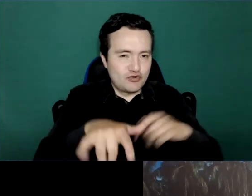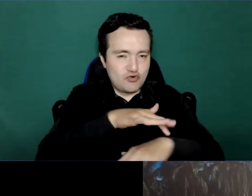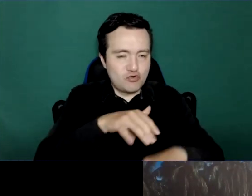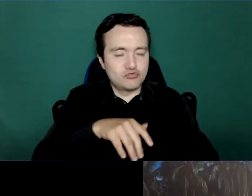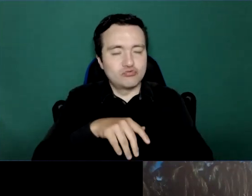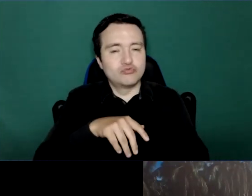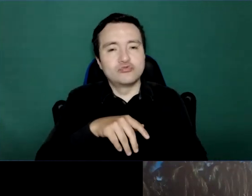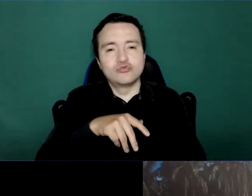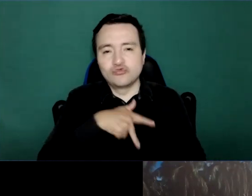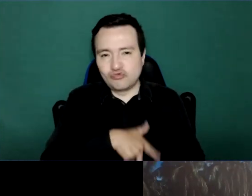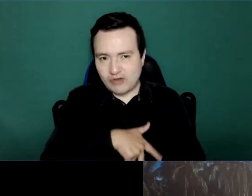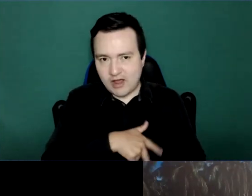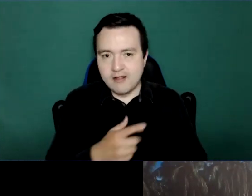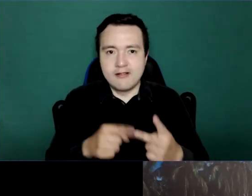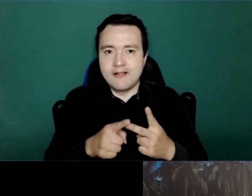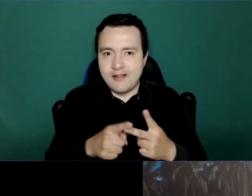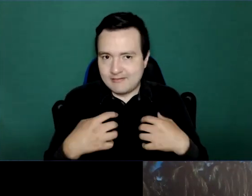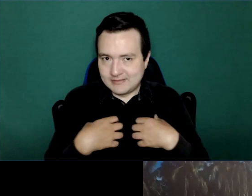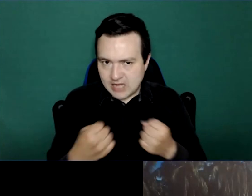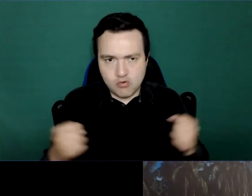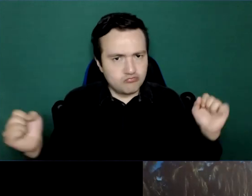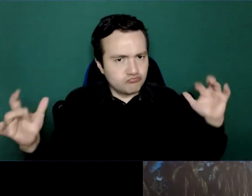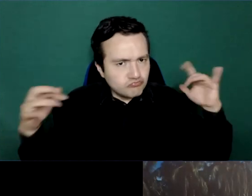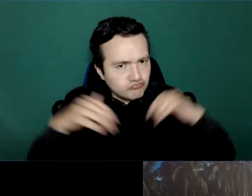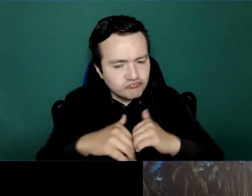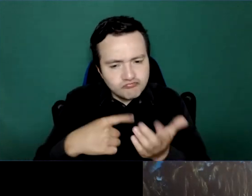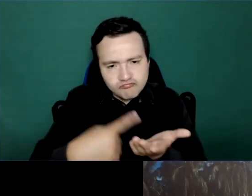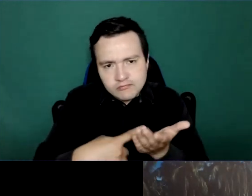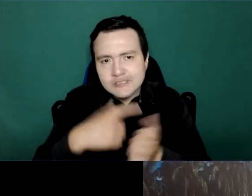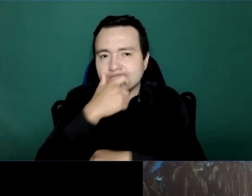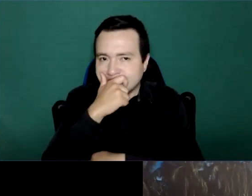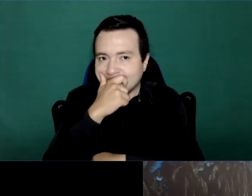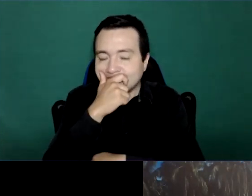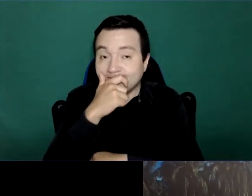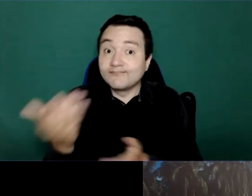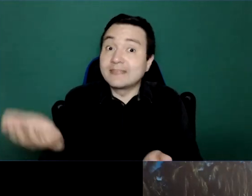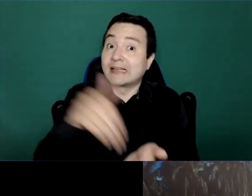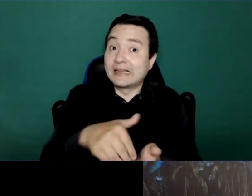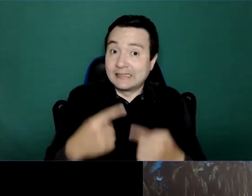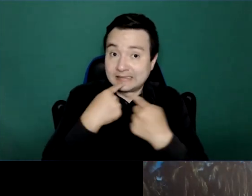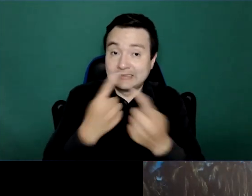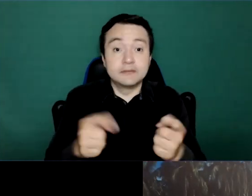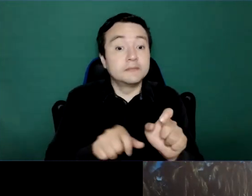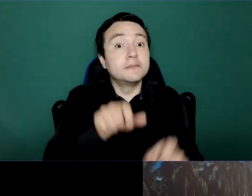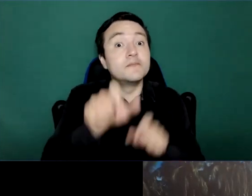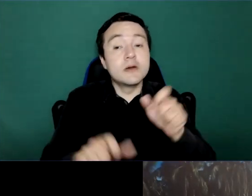the Minister of Health, and they started talking about the fact that caring for those who